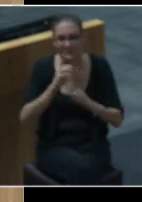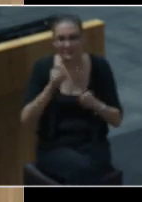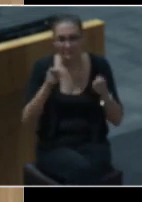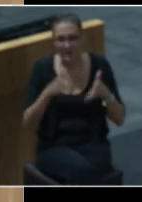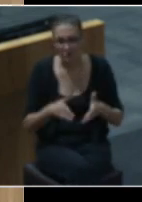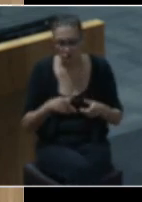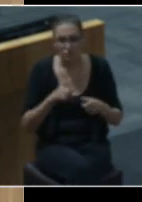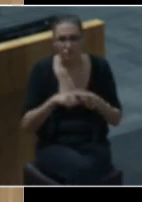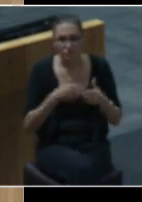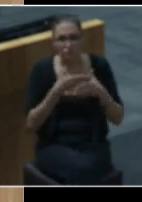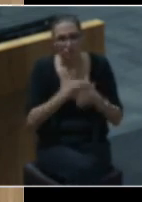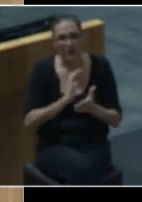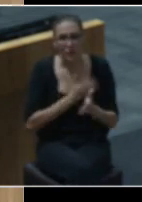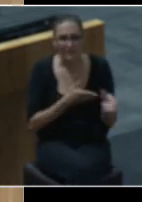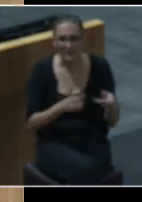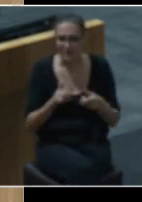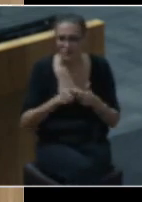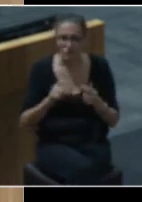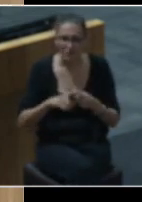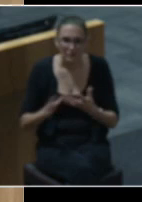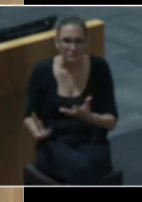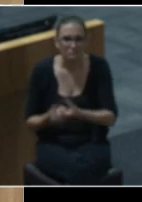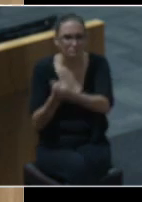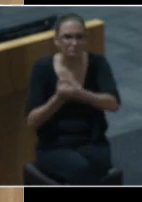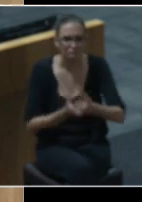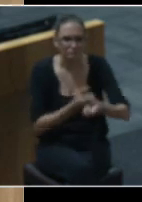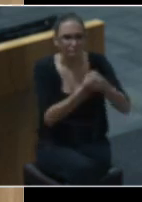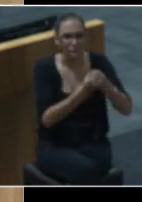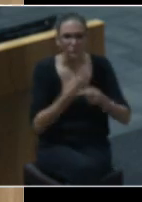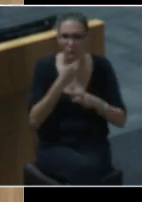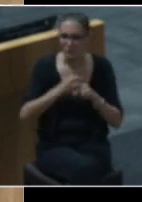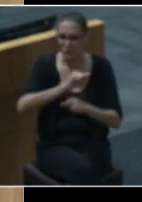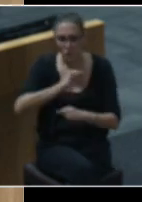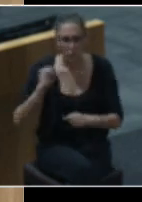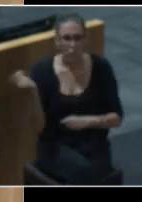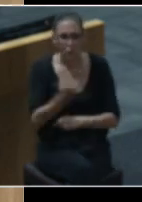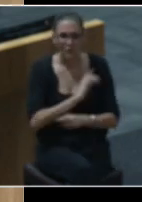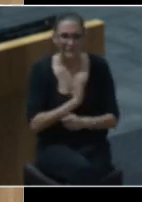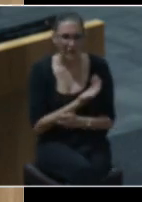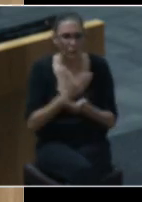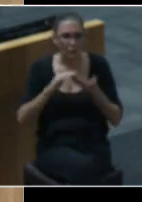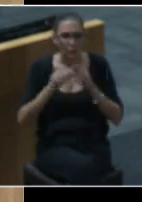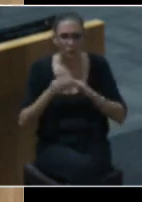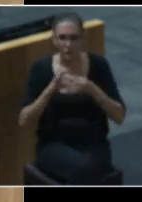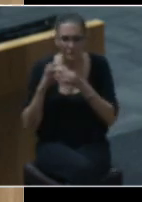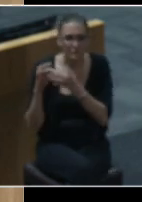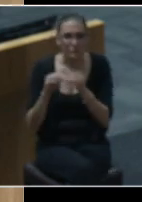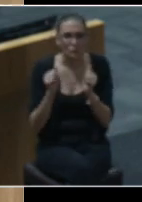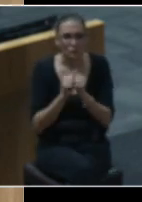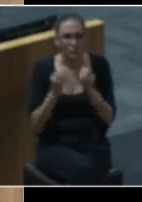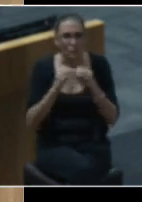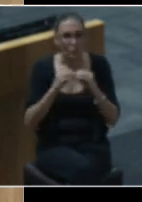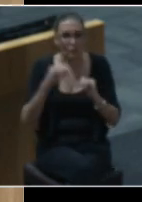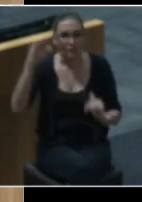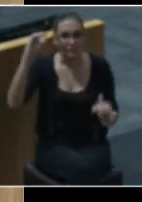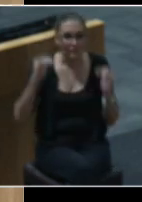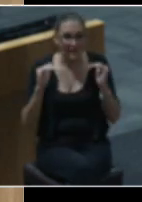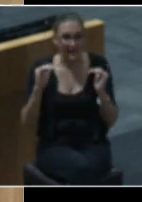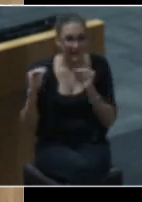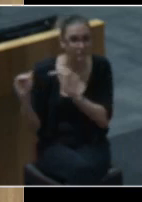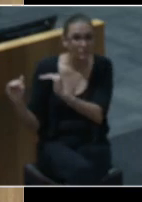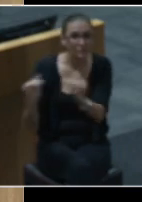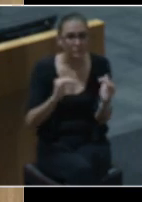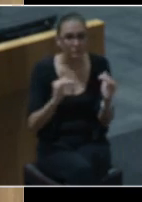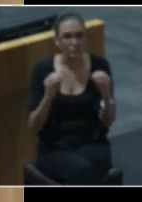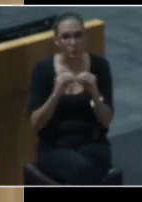plans to lift up voices from all corners of our community with the goal of co-creating a more equitable, more